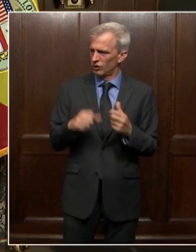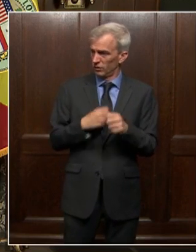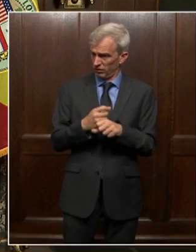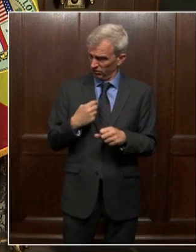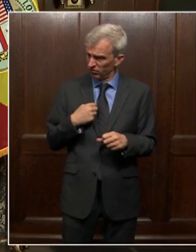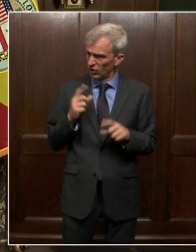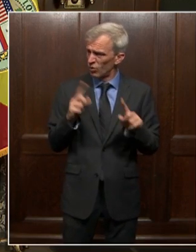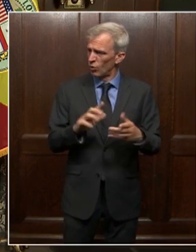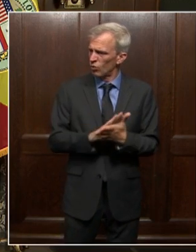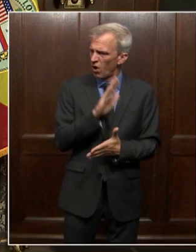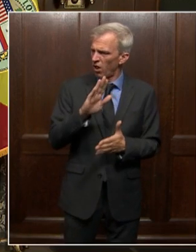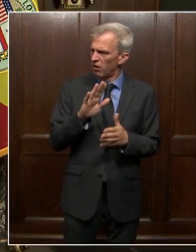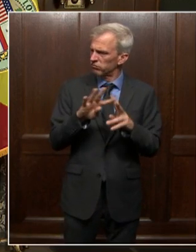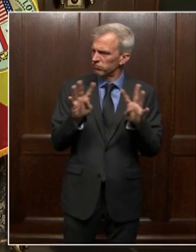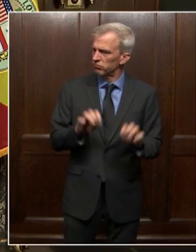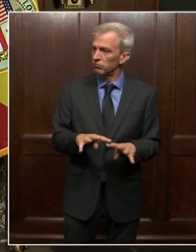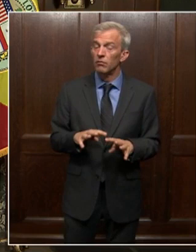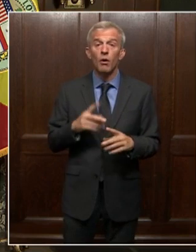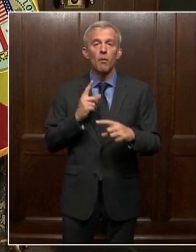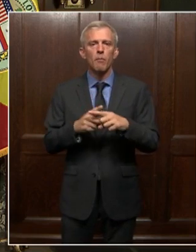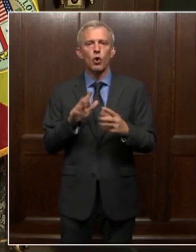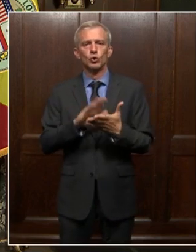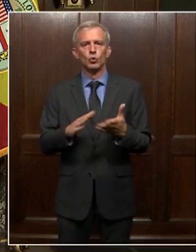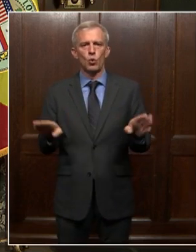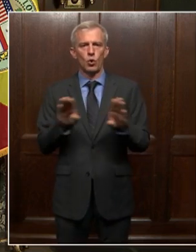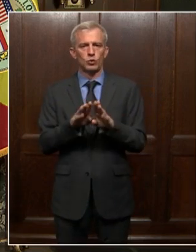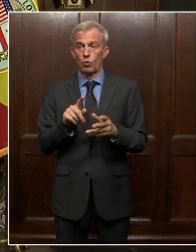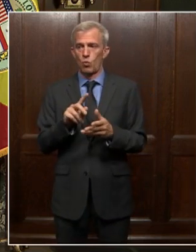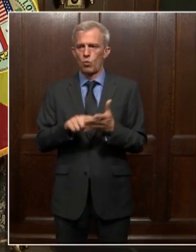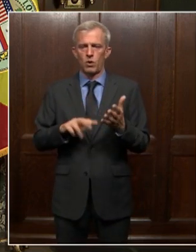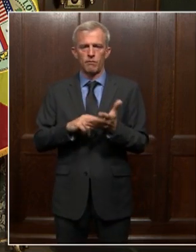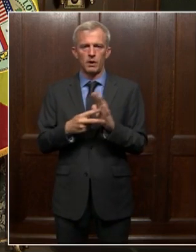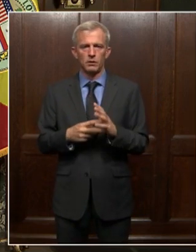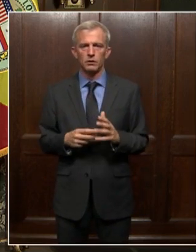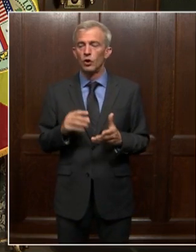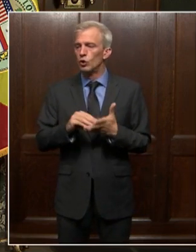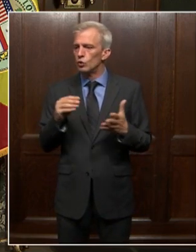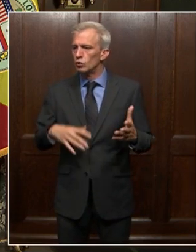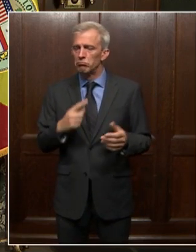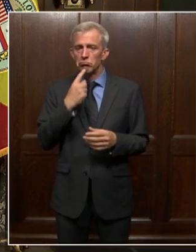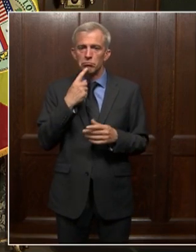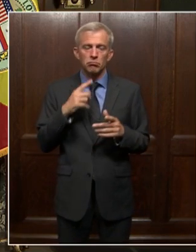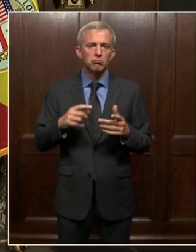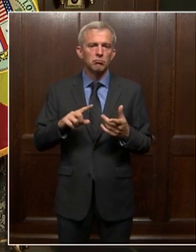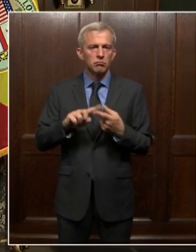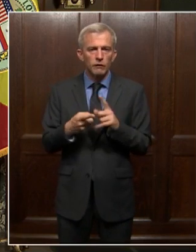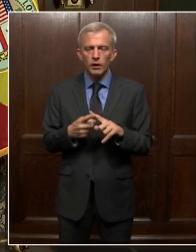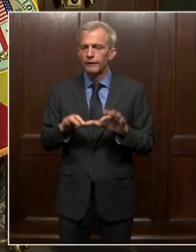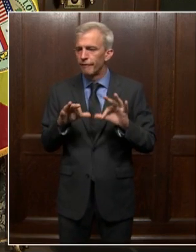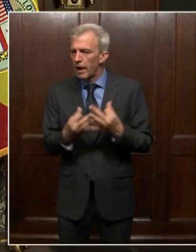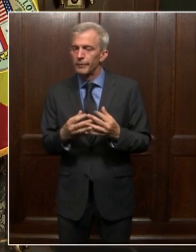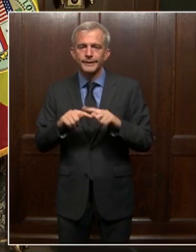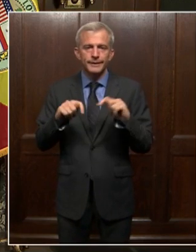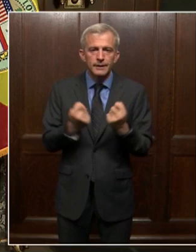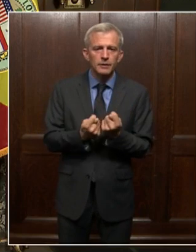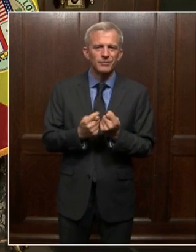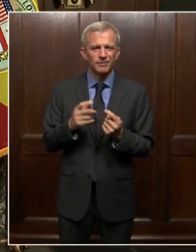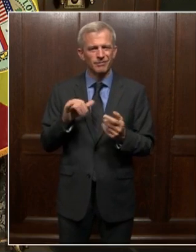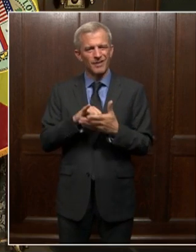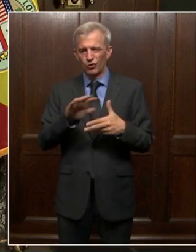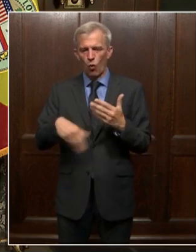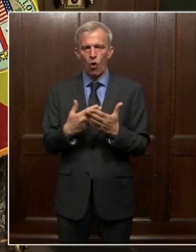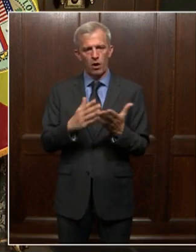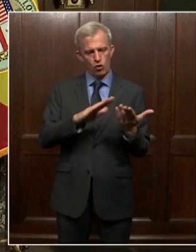There's also the school closures and what that means. Students missing their friends, their families, their teams, those are all communities.